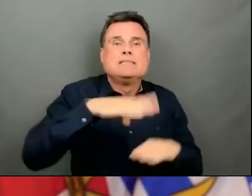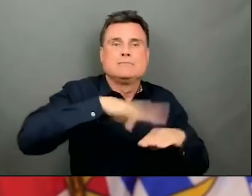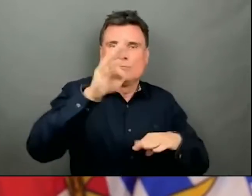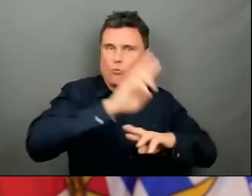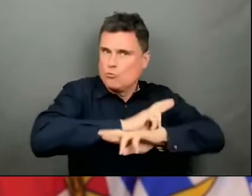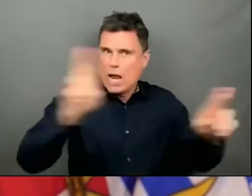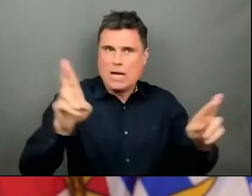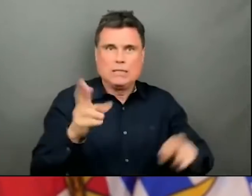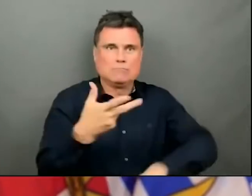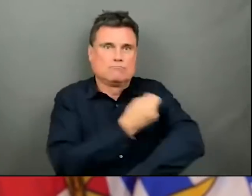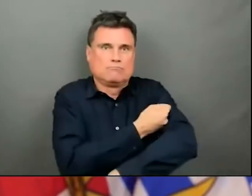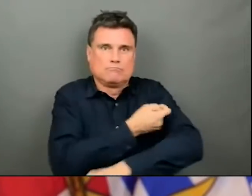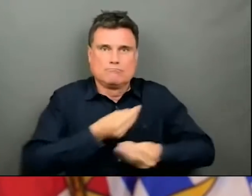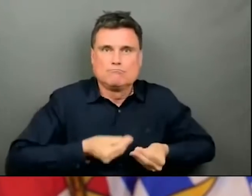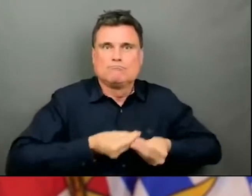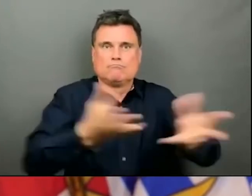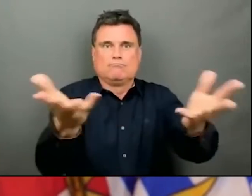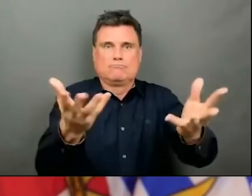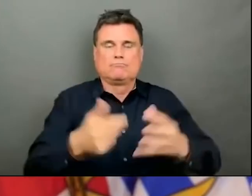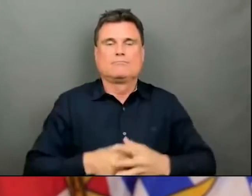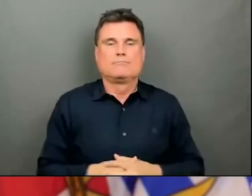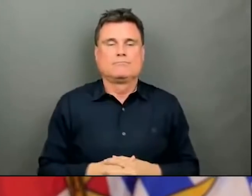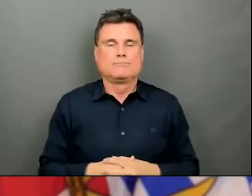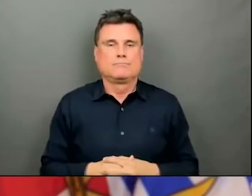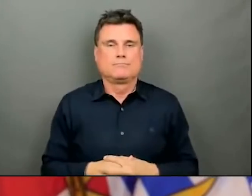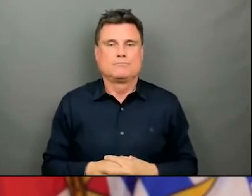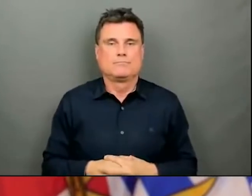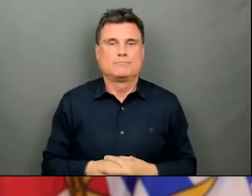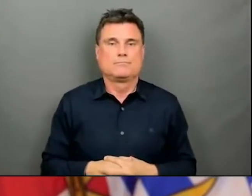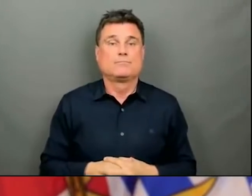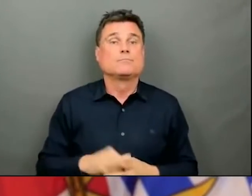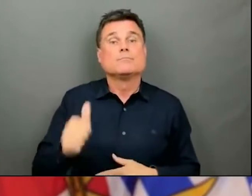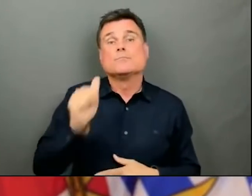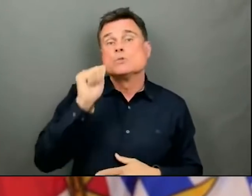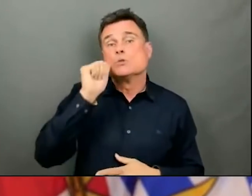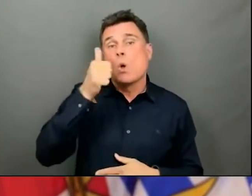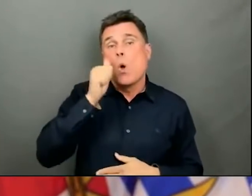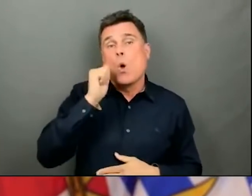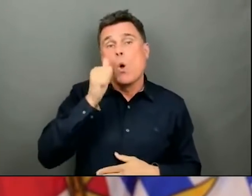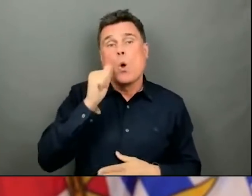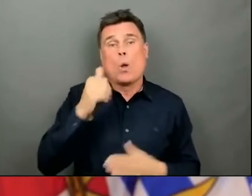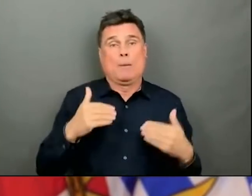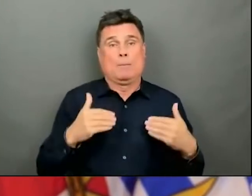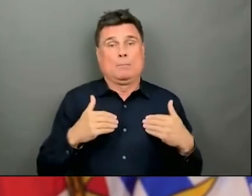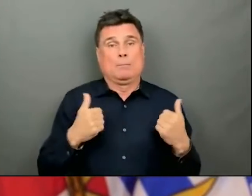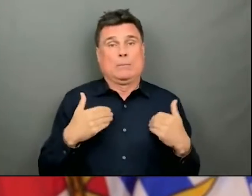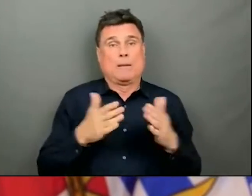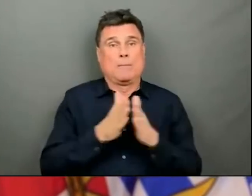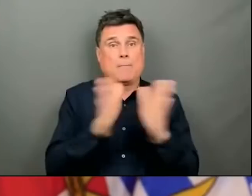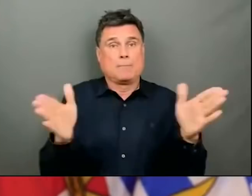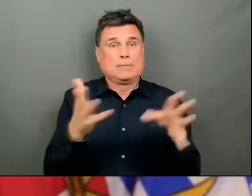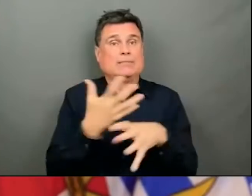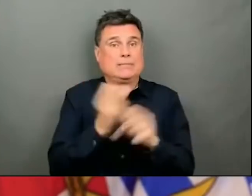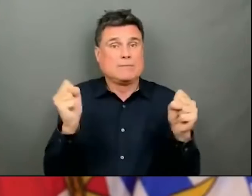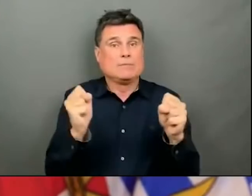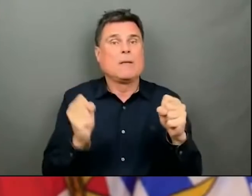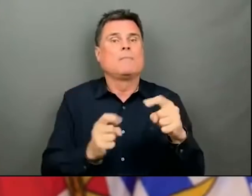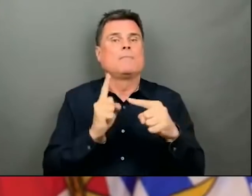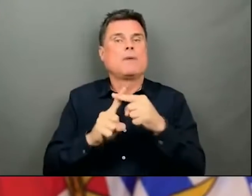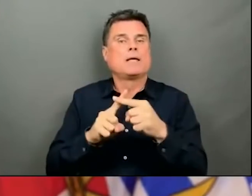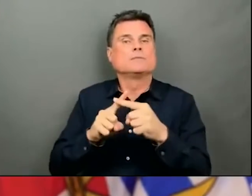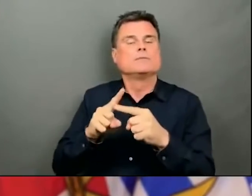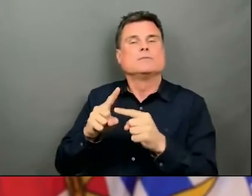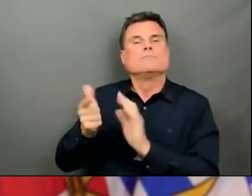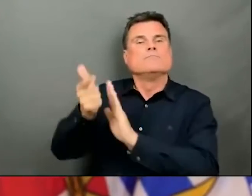program. Tomorrow, the Minister of Public Safety and Solicitor General will share the details of the additional travel measures